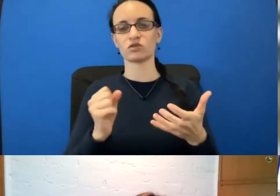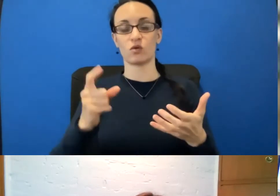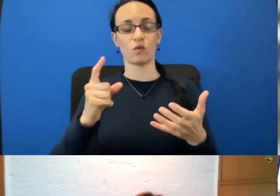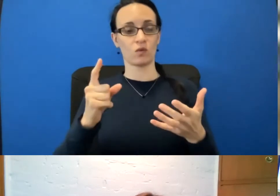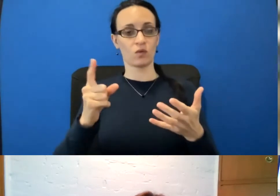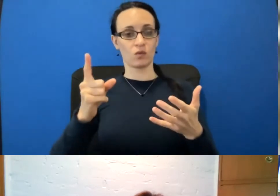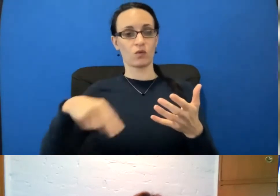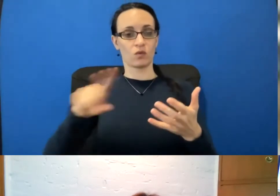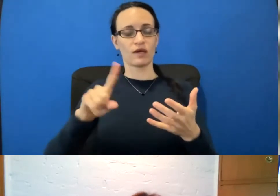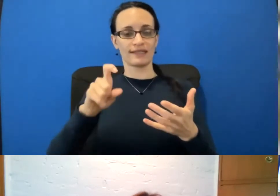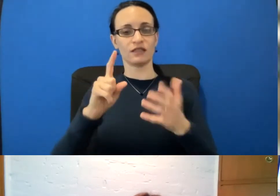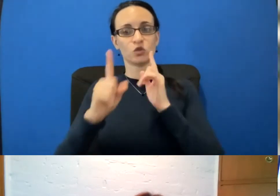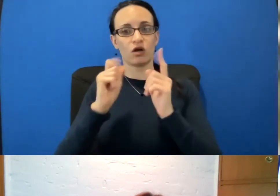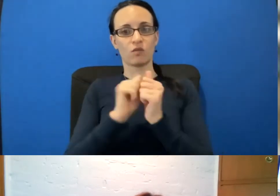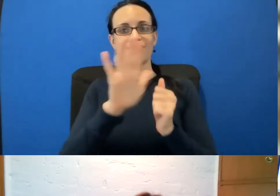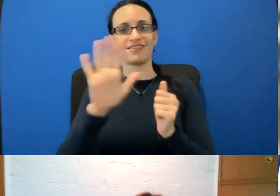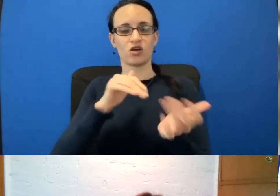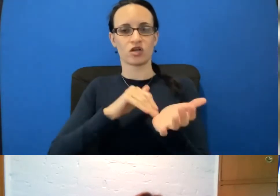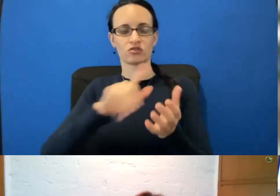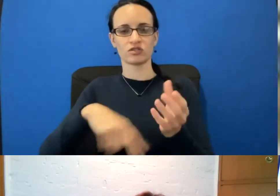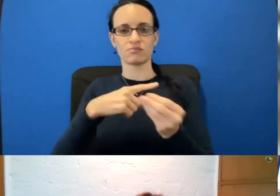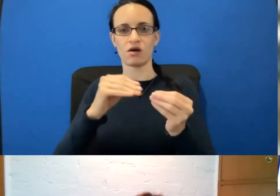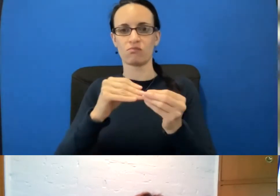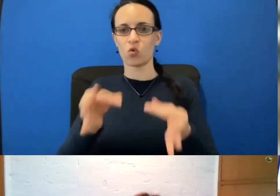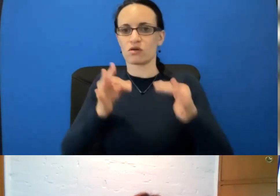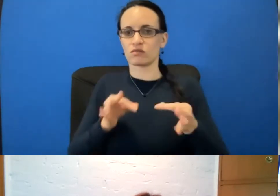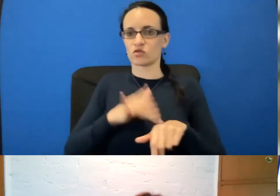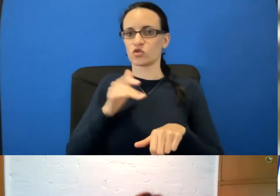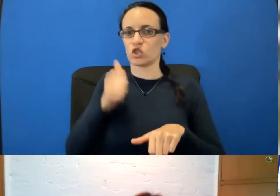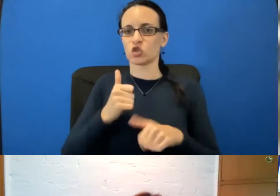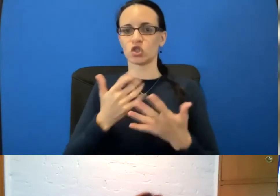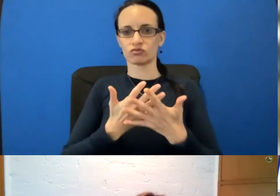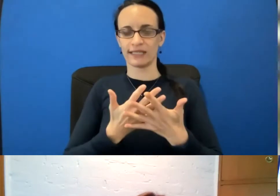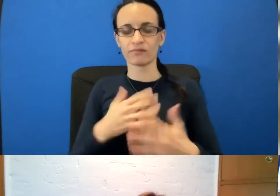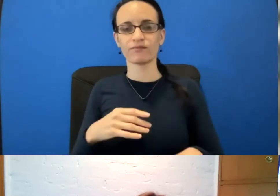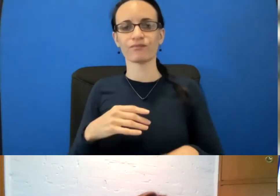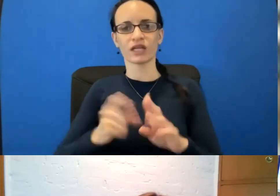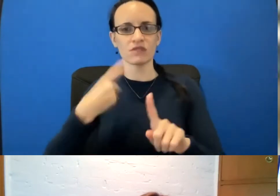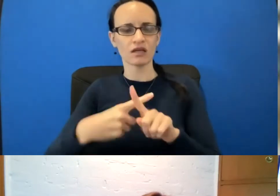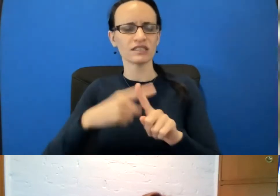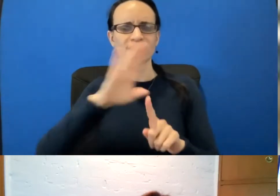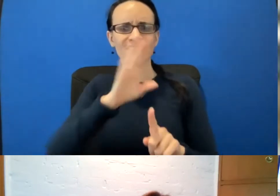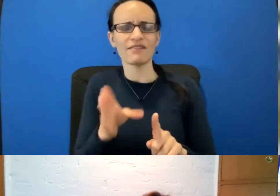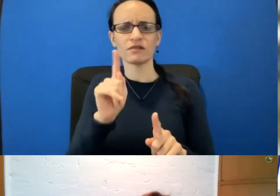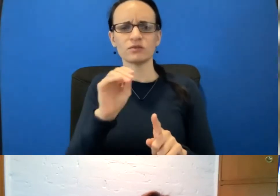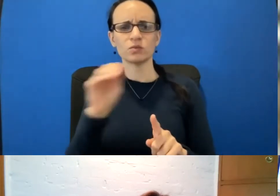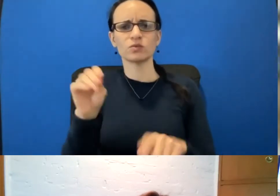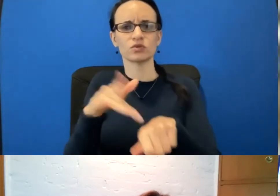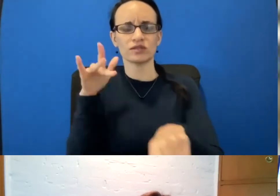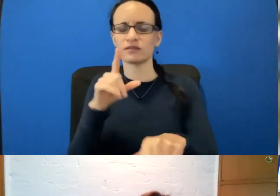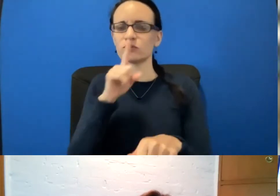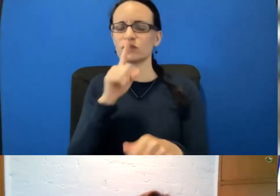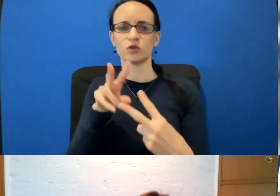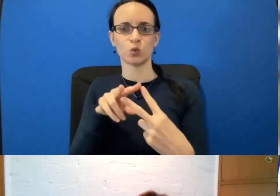to their physicians about screening earlier. In addition, it's never too early to. There's two things that I think are